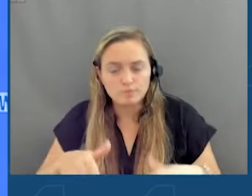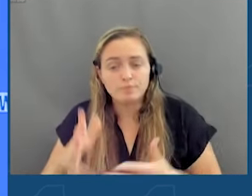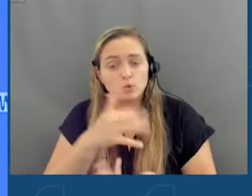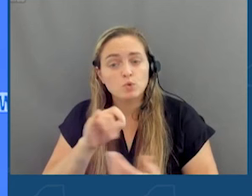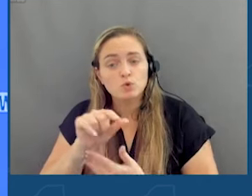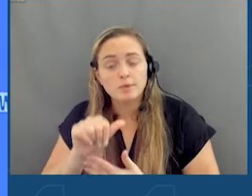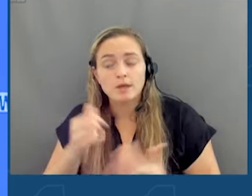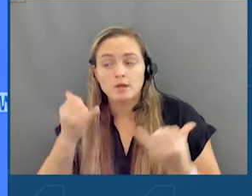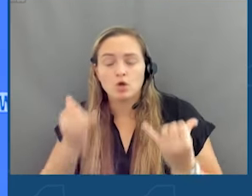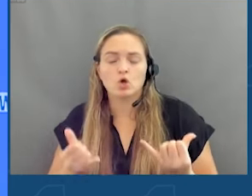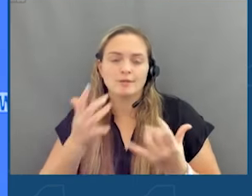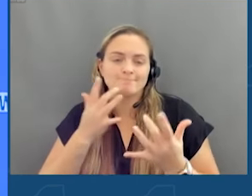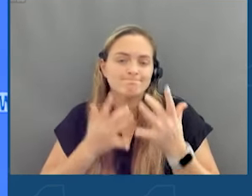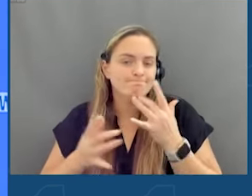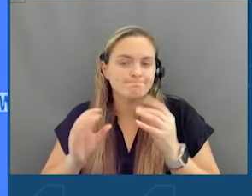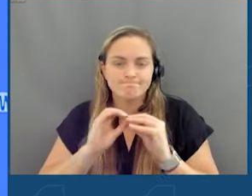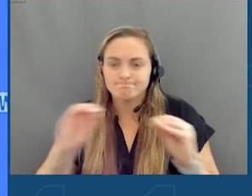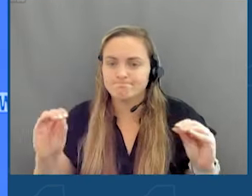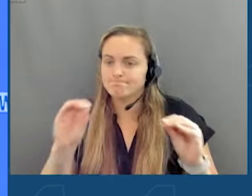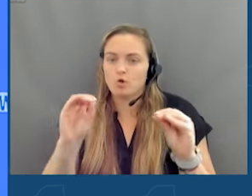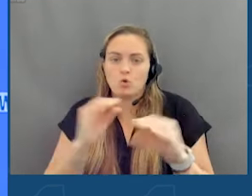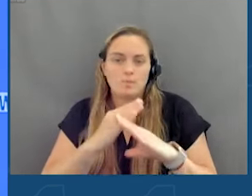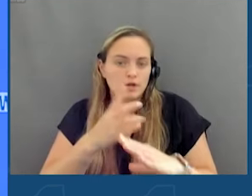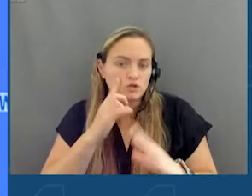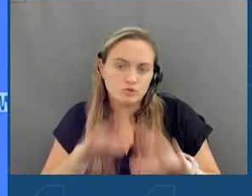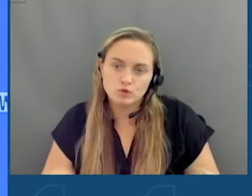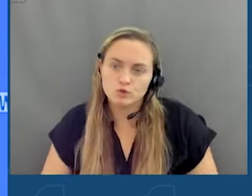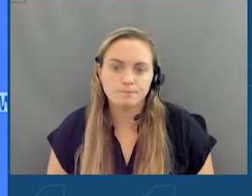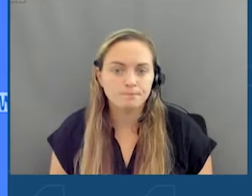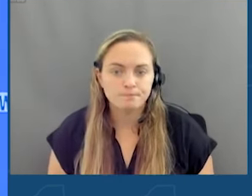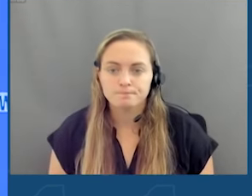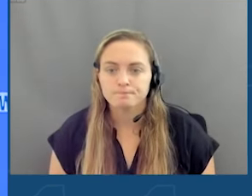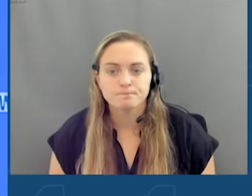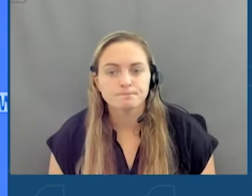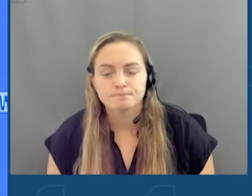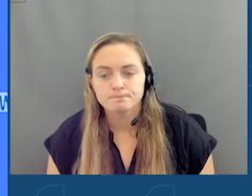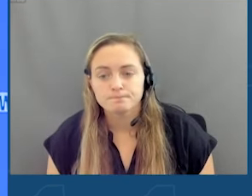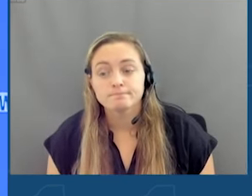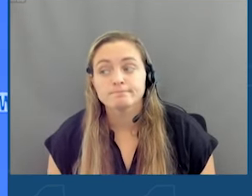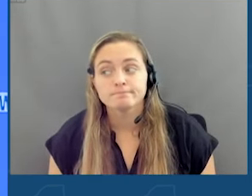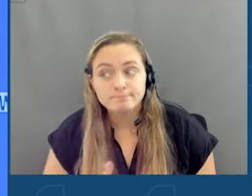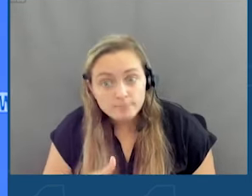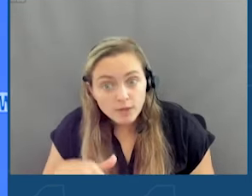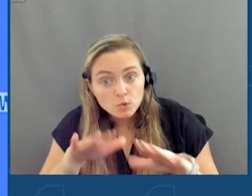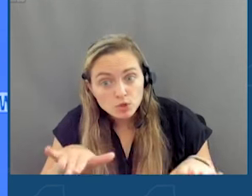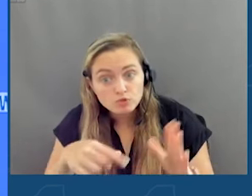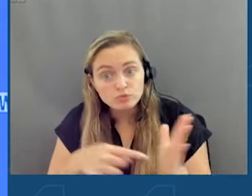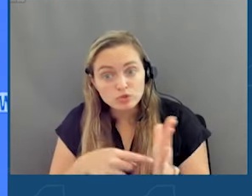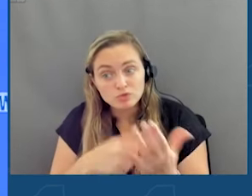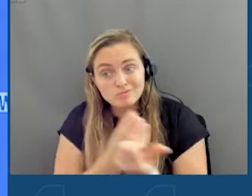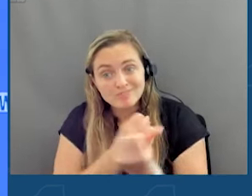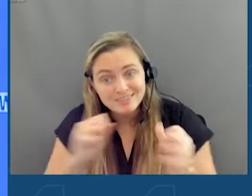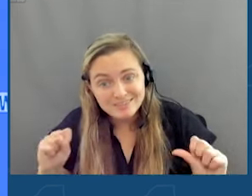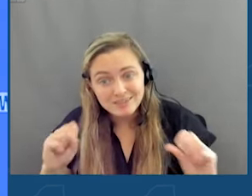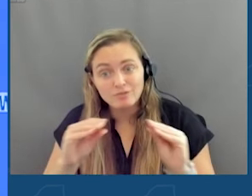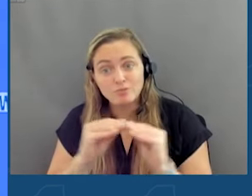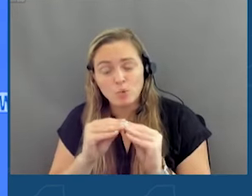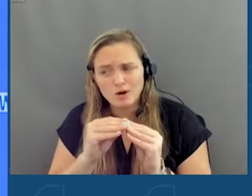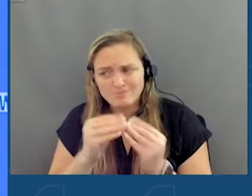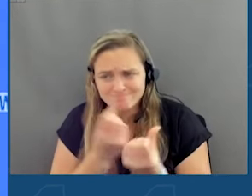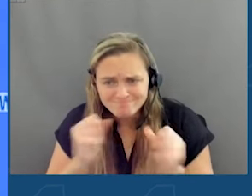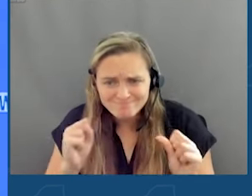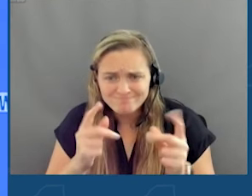currently lacks any such meaningful safeguards. Our children deserve a safer and more secure